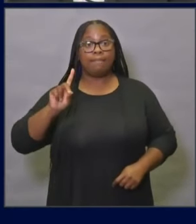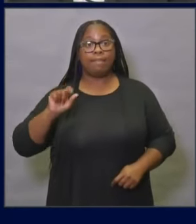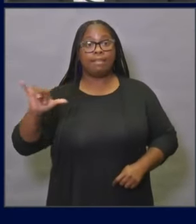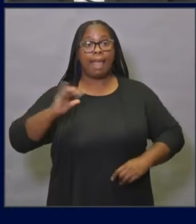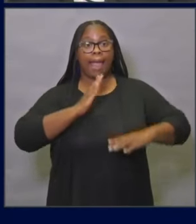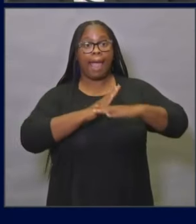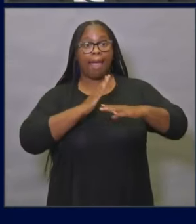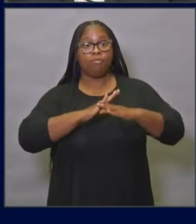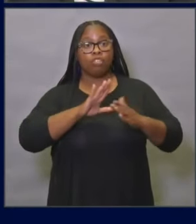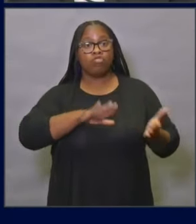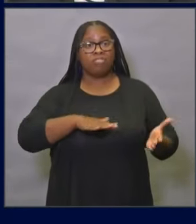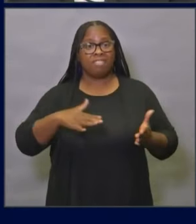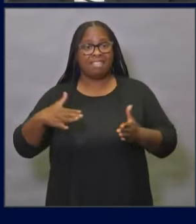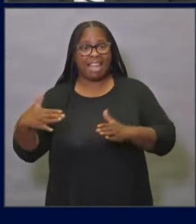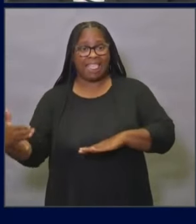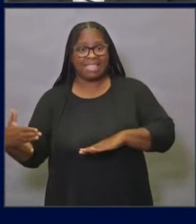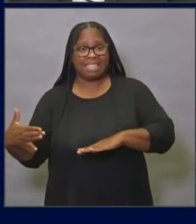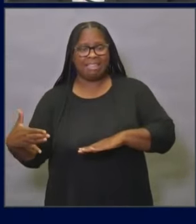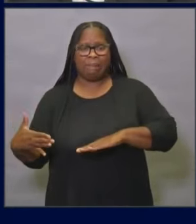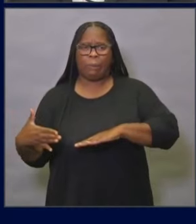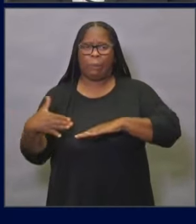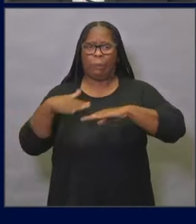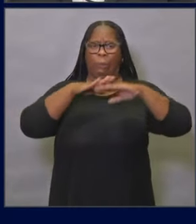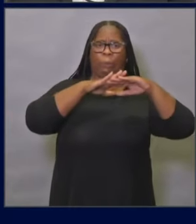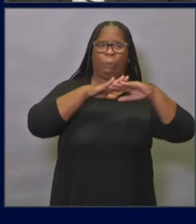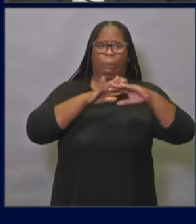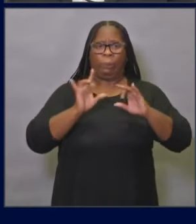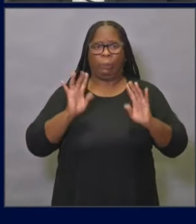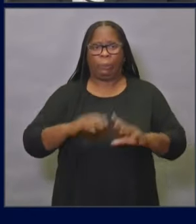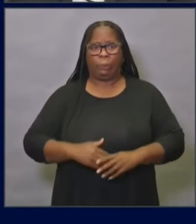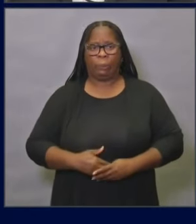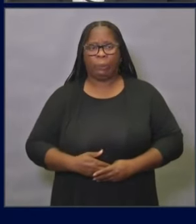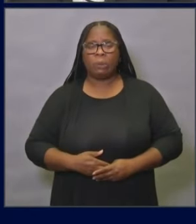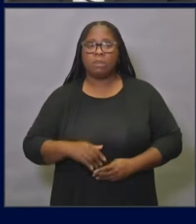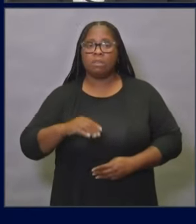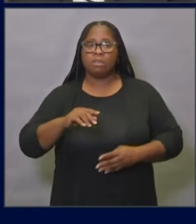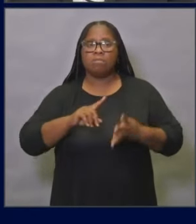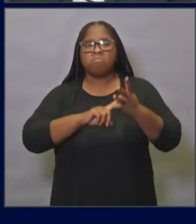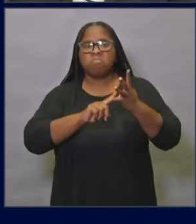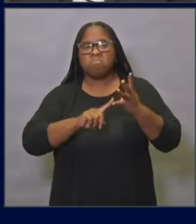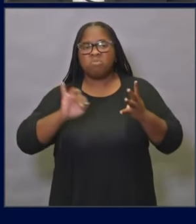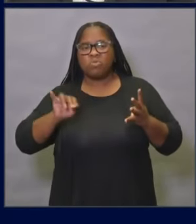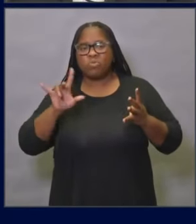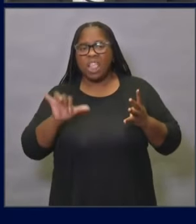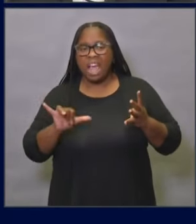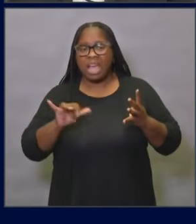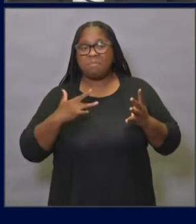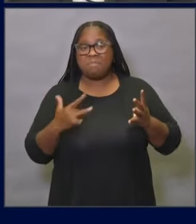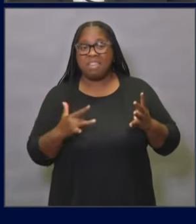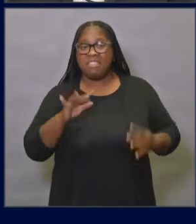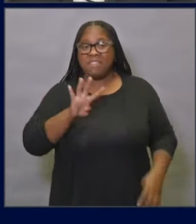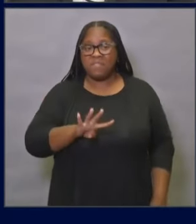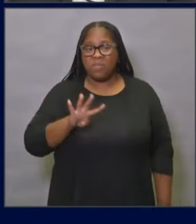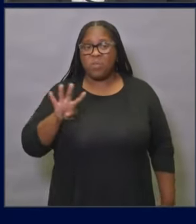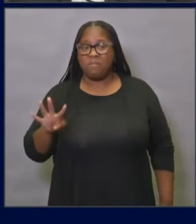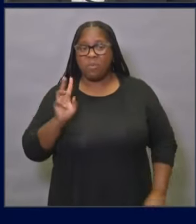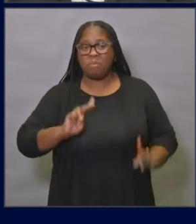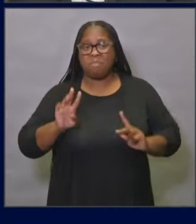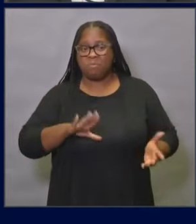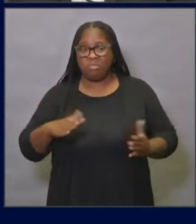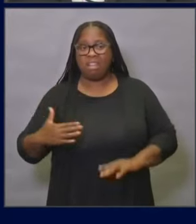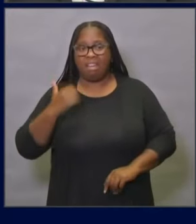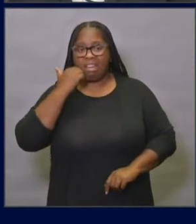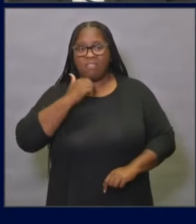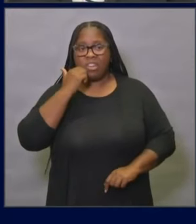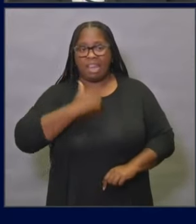away from COVID-19 increased as well. Spiking in late July, an average of 44 deaths per day were noted. While